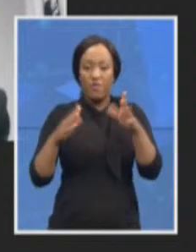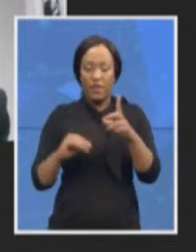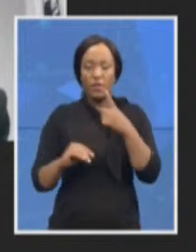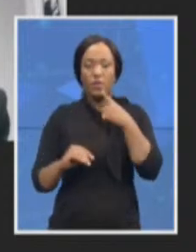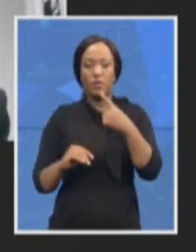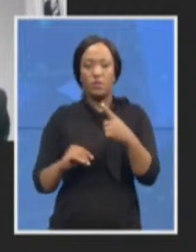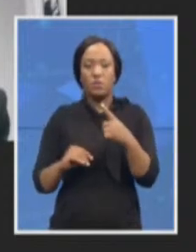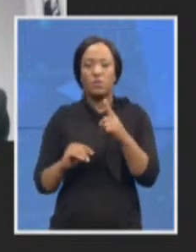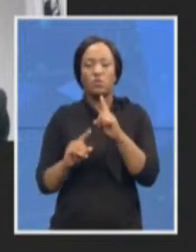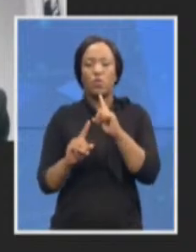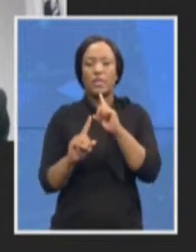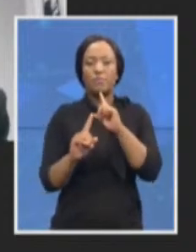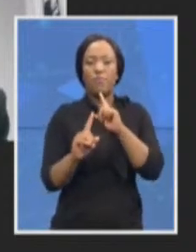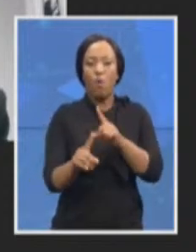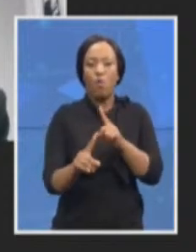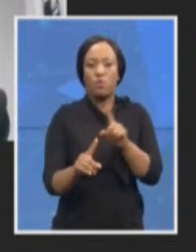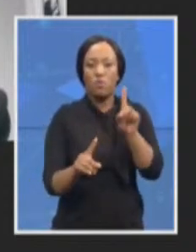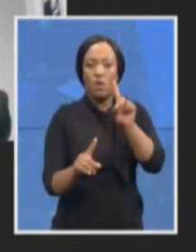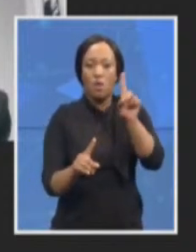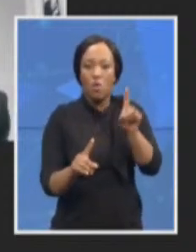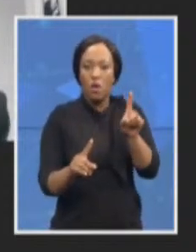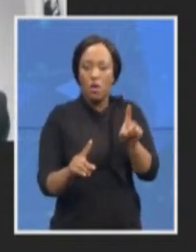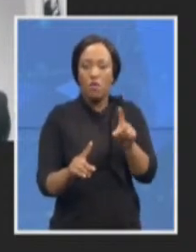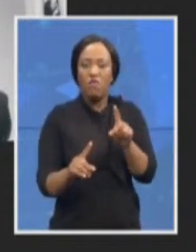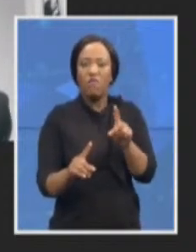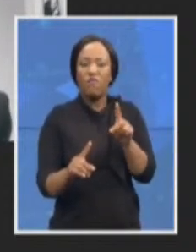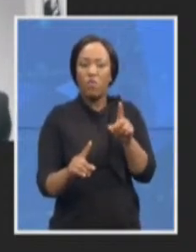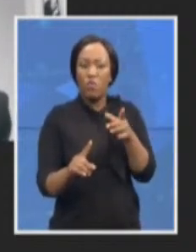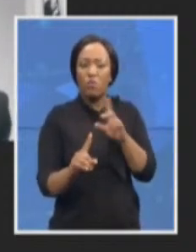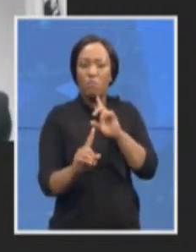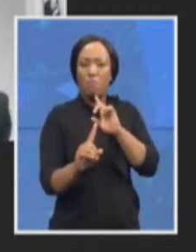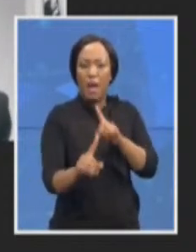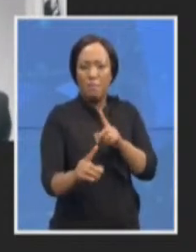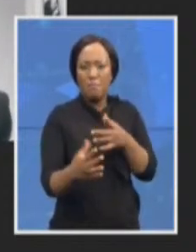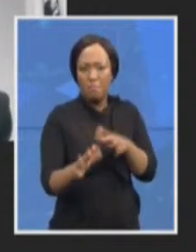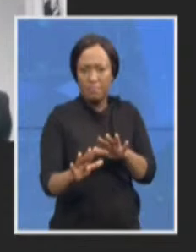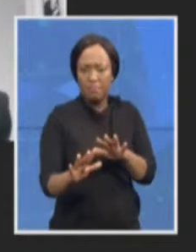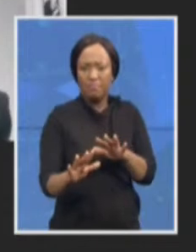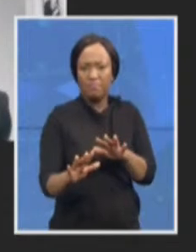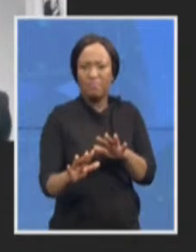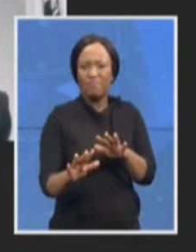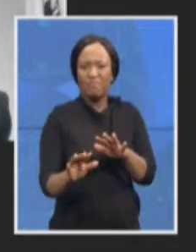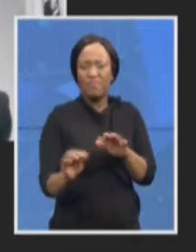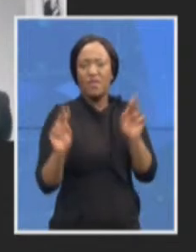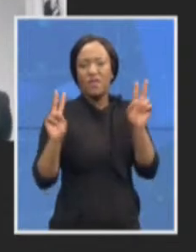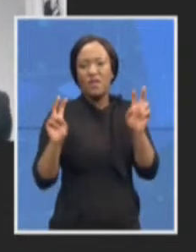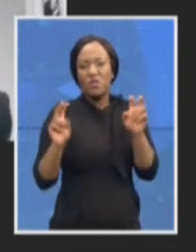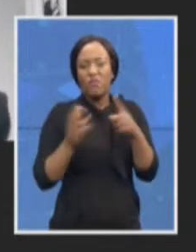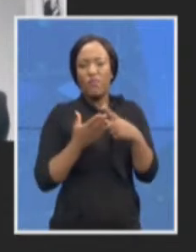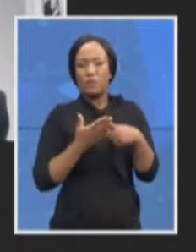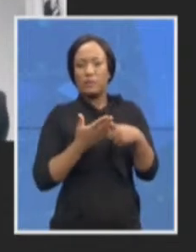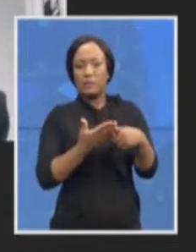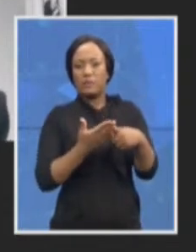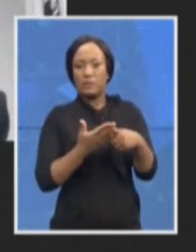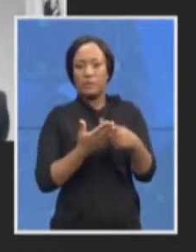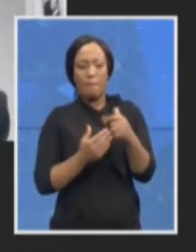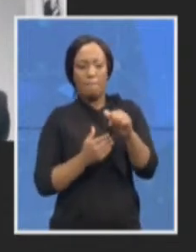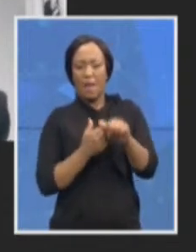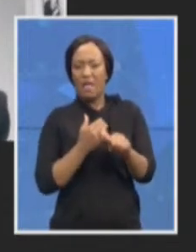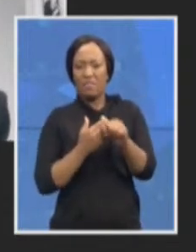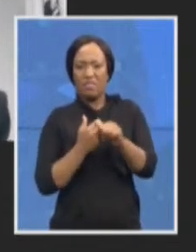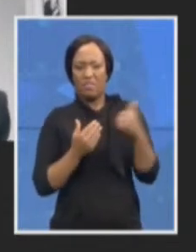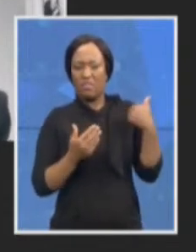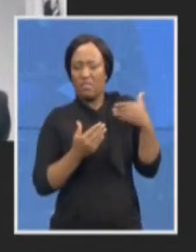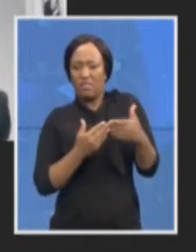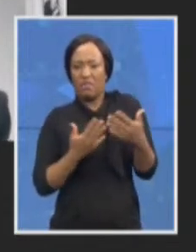News24 put that this had been a subject of discussion for a few months. Was there any effort by you